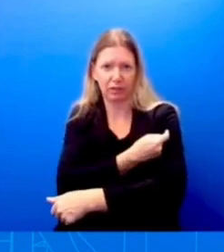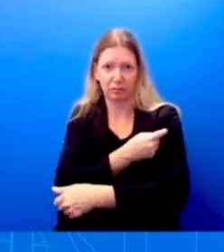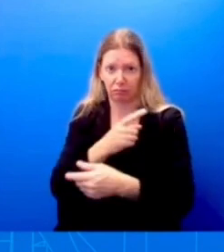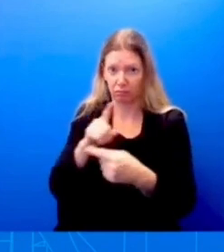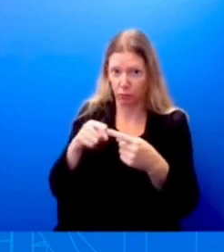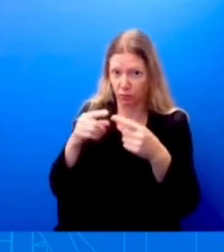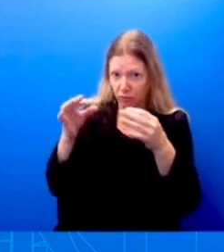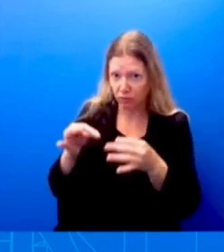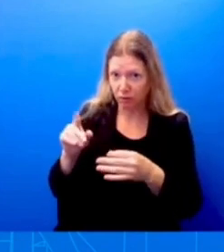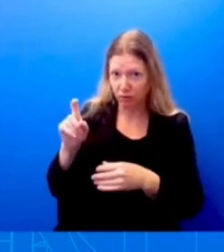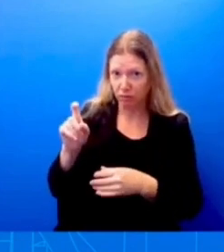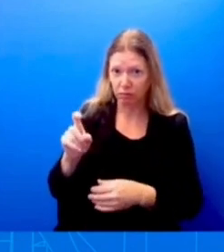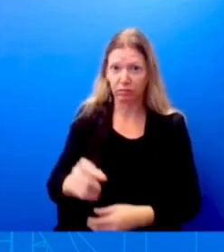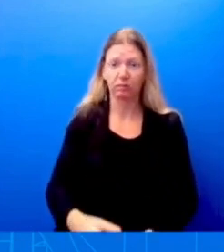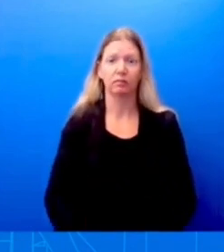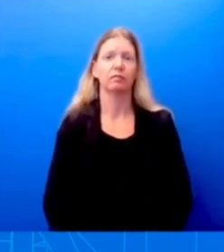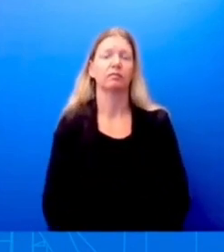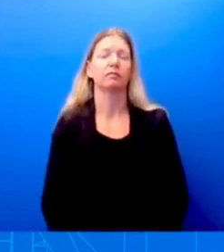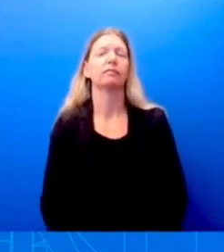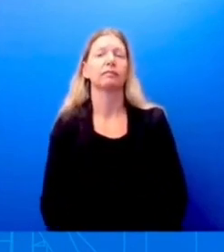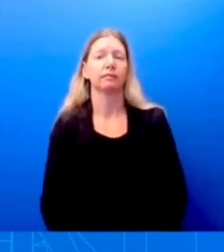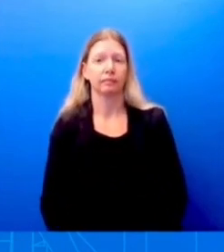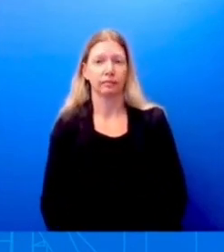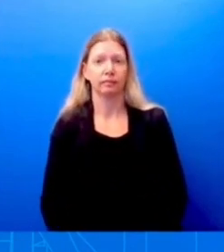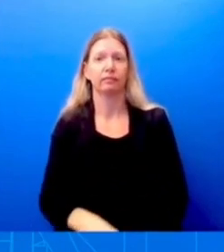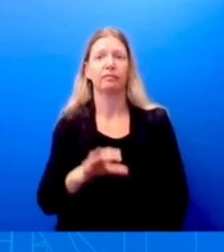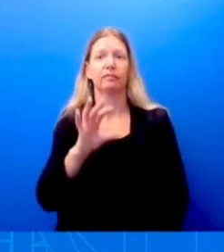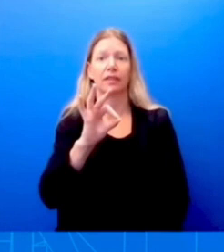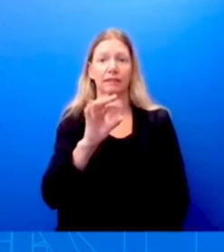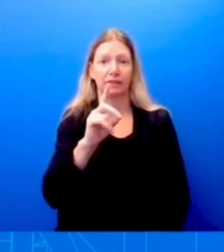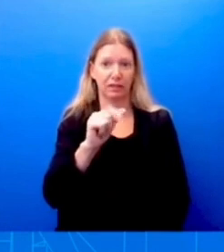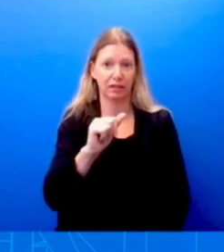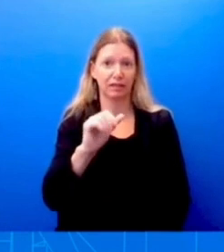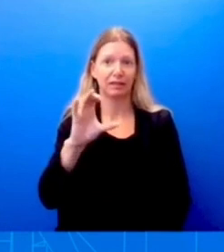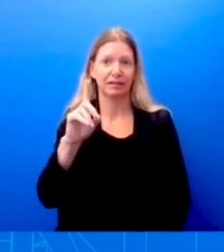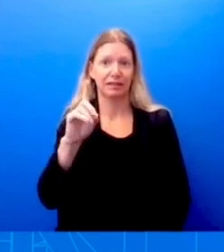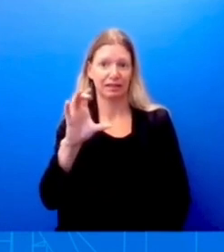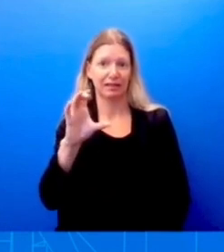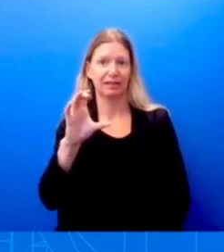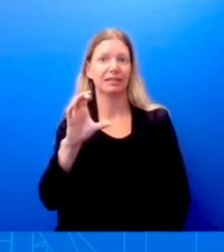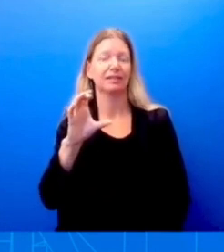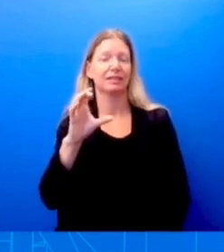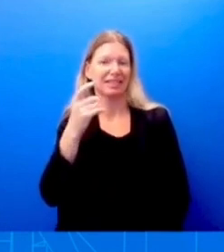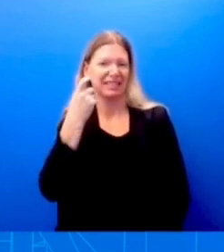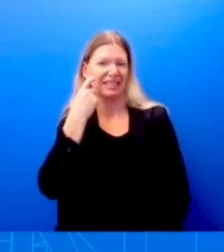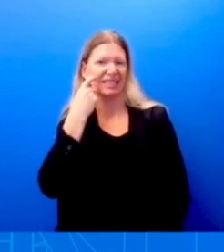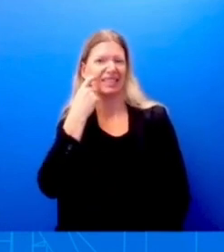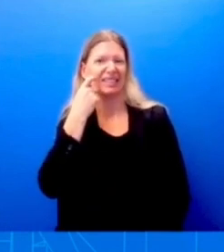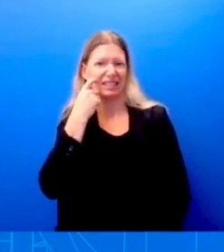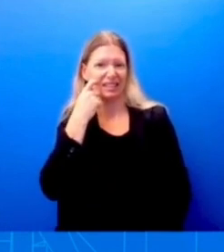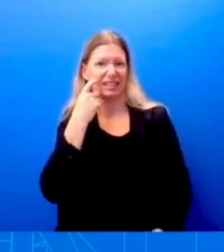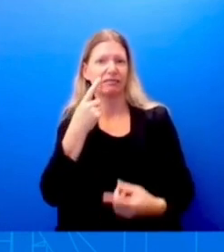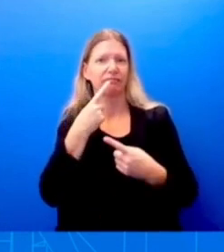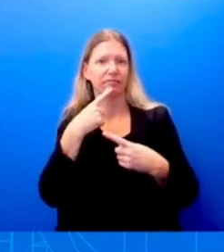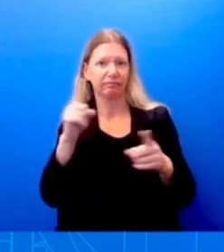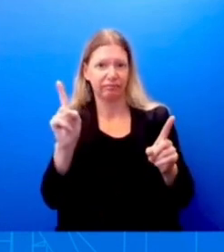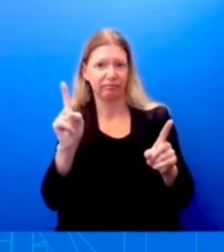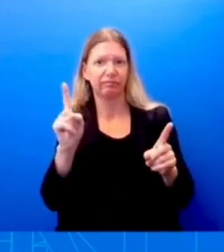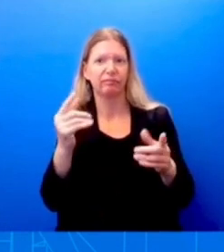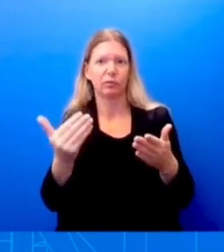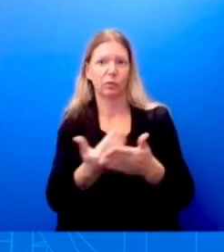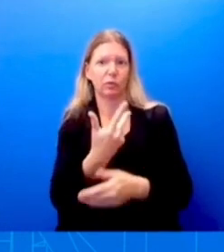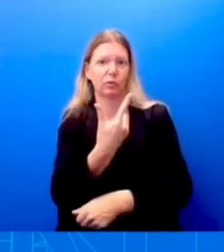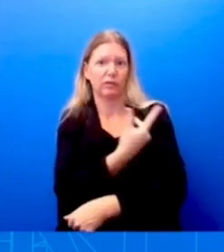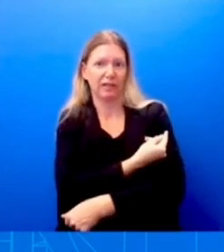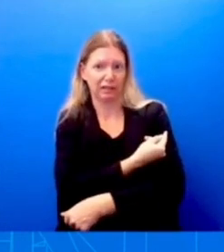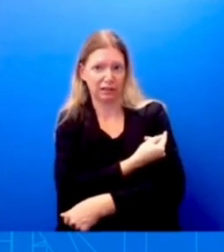and CDC. They've made an announcement on the new vaccine. So certainly they said that they will have an there'll be an